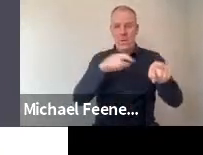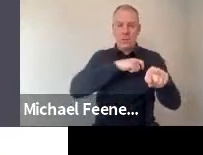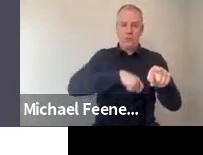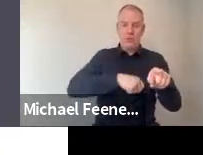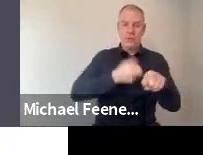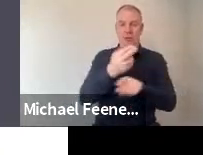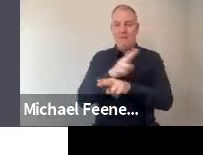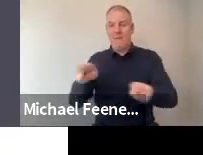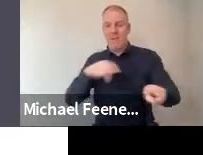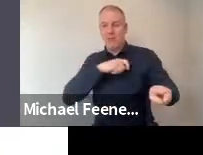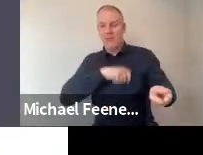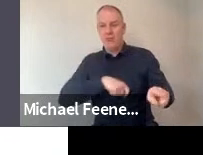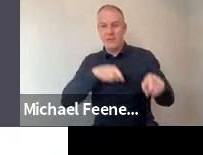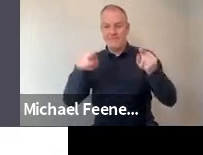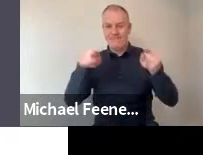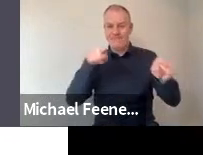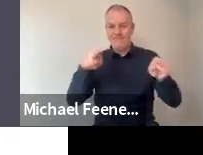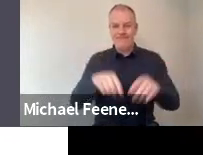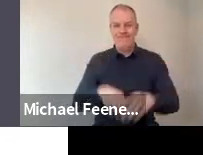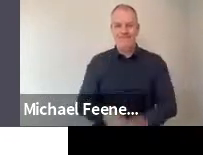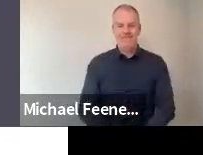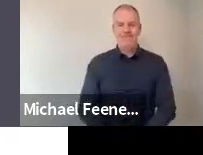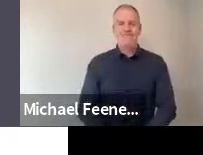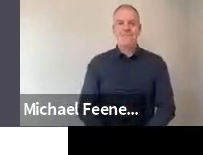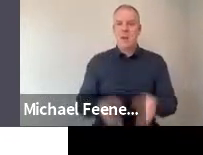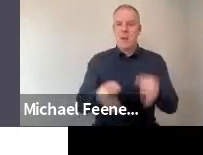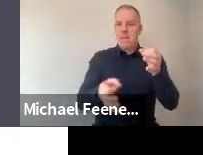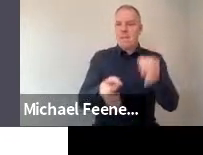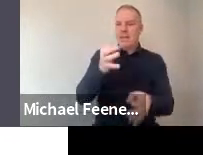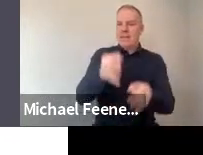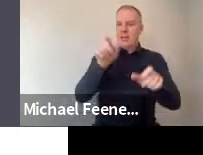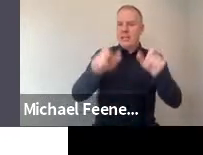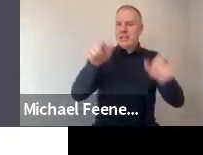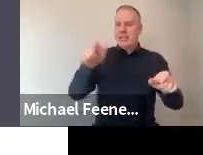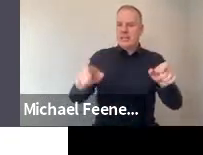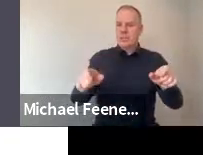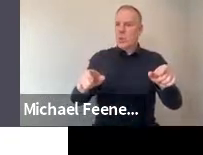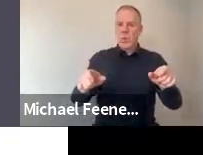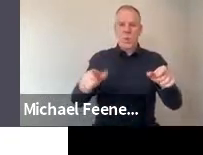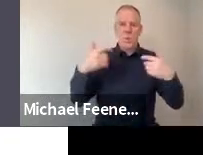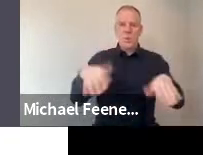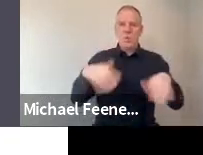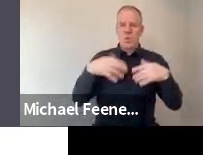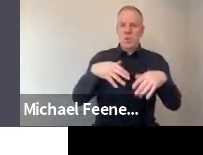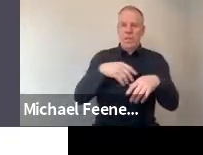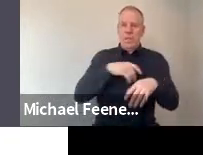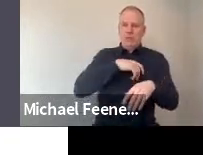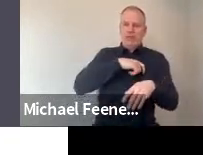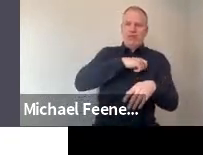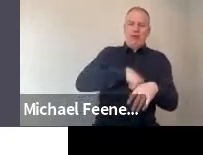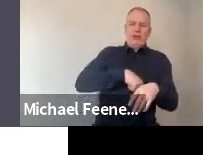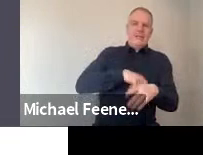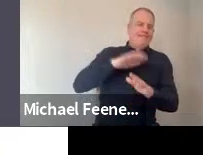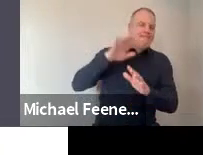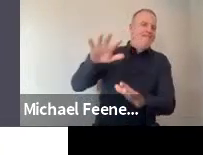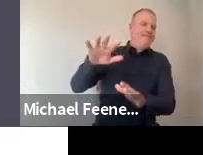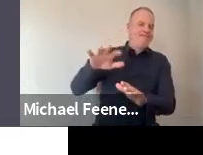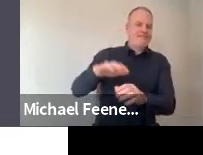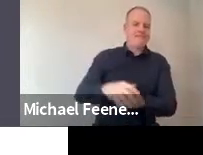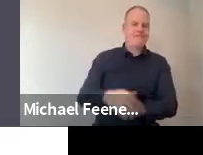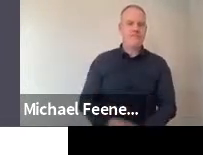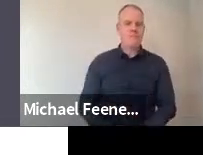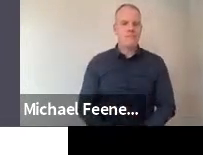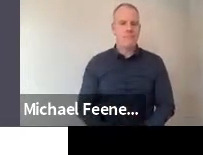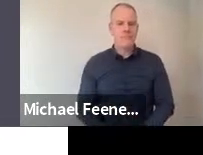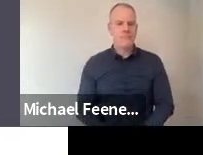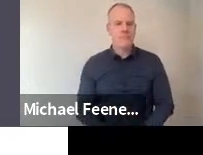versus distrust in general. Politicians in Ireland underwater in terms of distrust versus trust. And